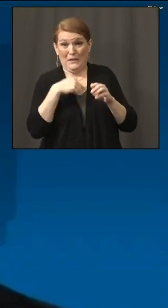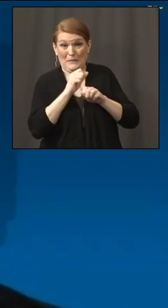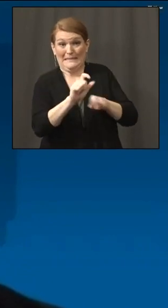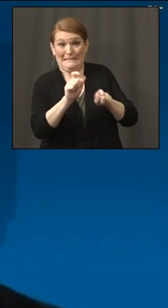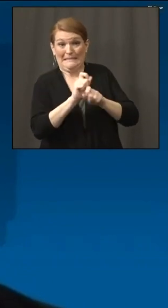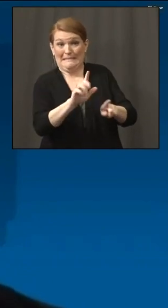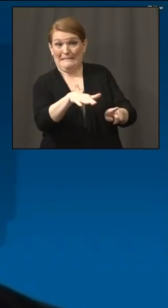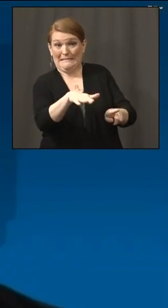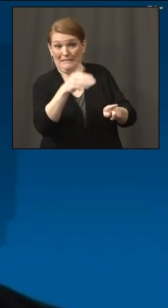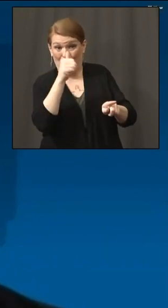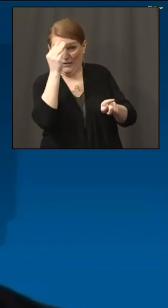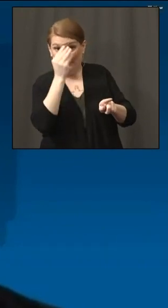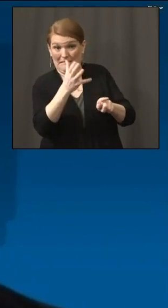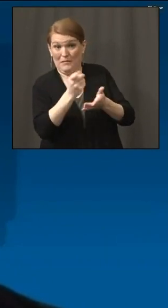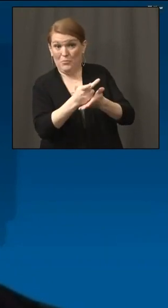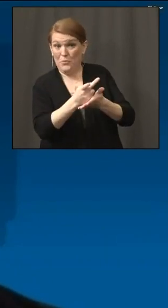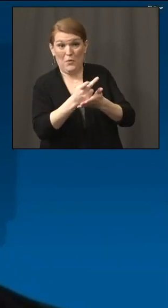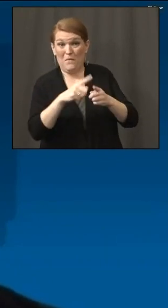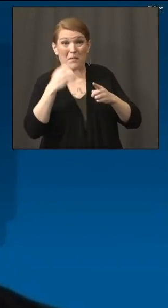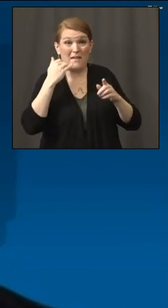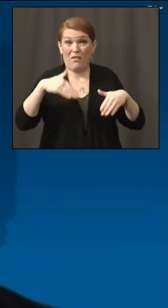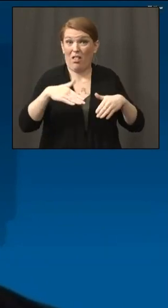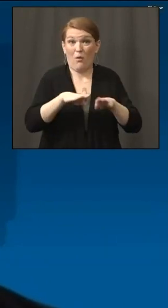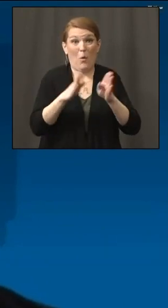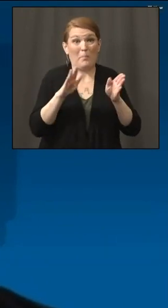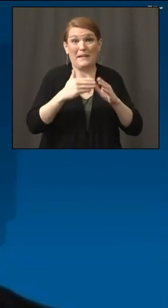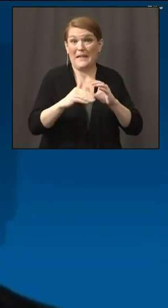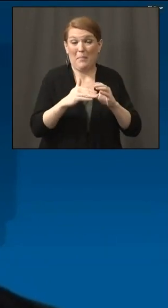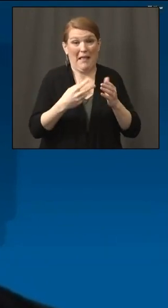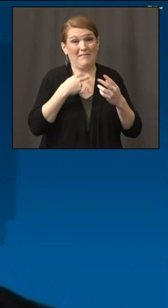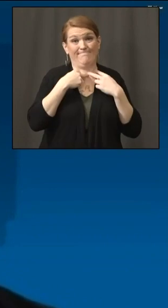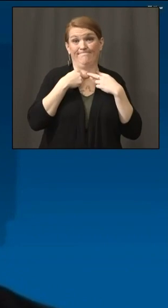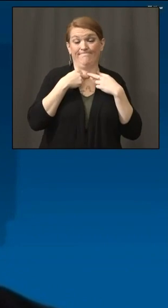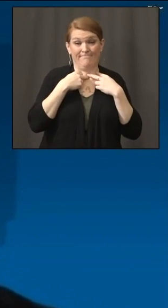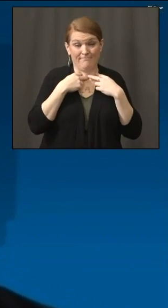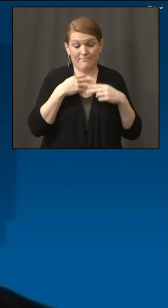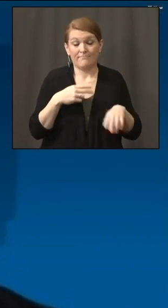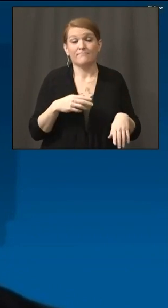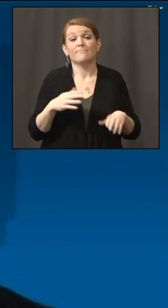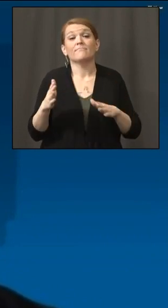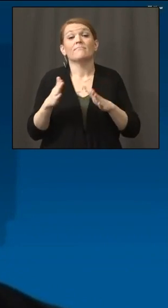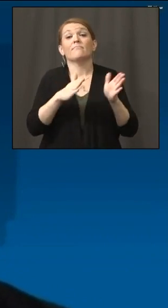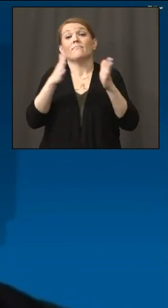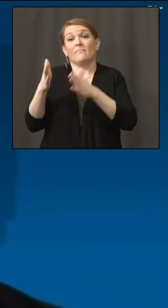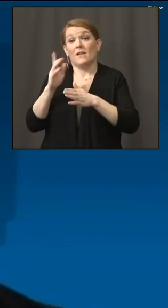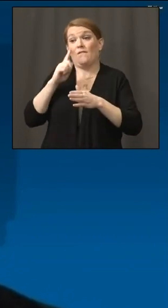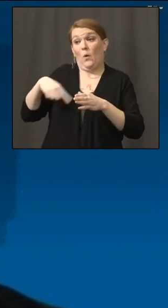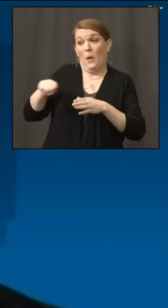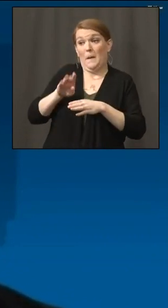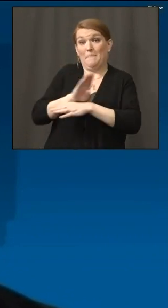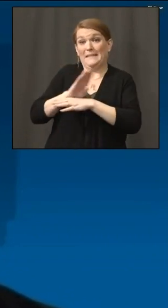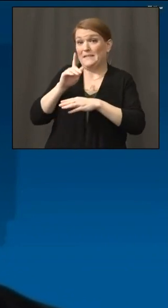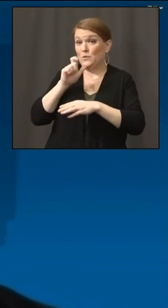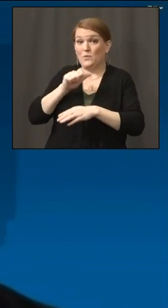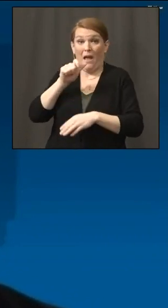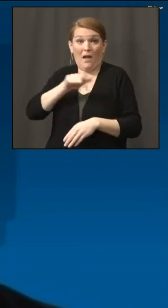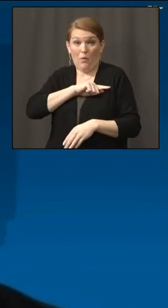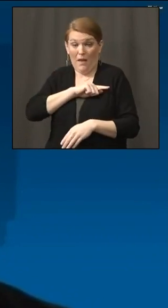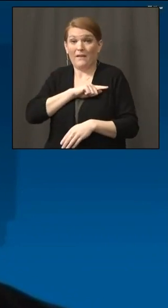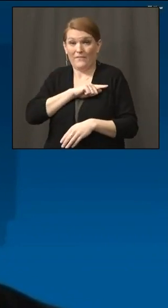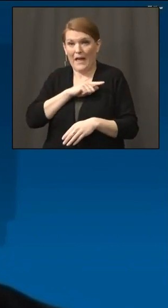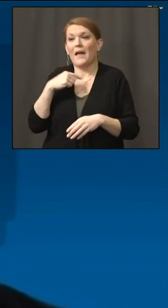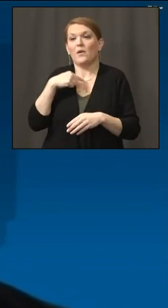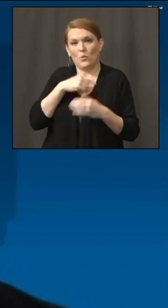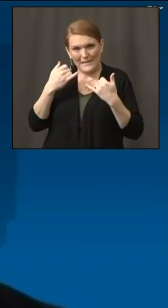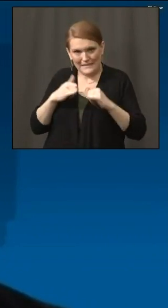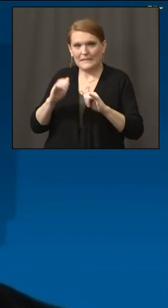for those, unfortunately, that were not able to pass our eligibility test and get funded, we have communicated and will continue to